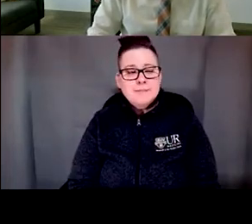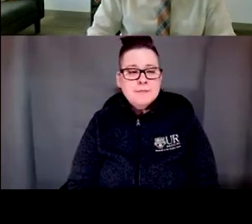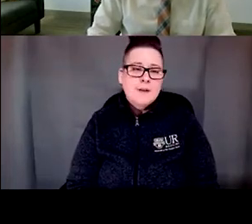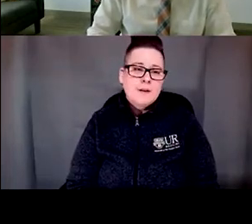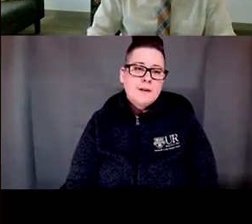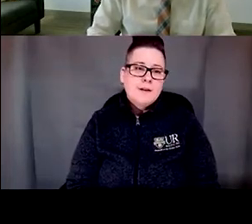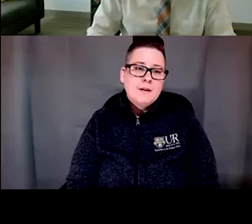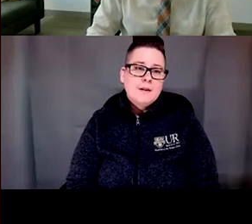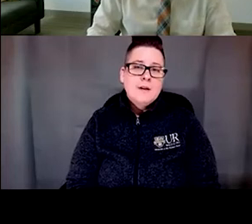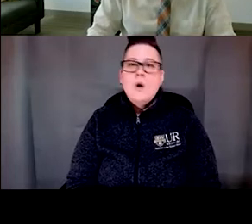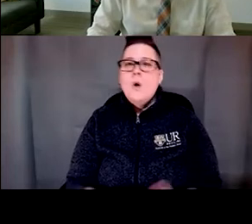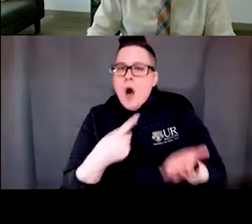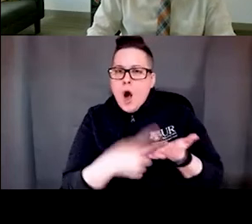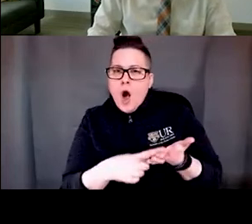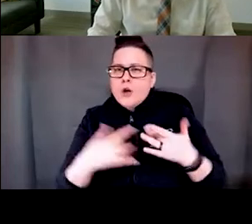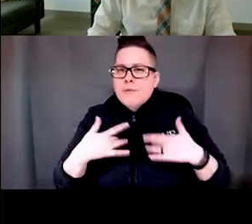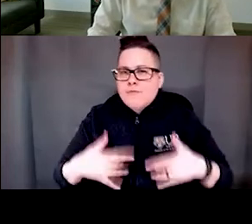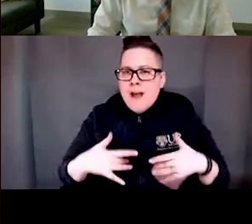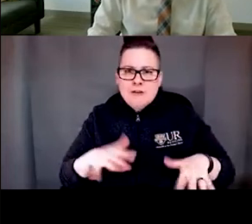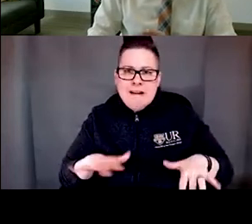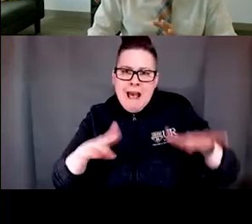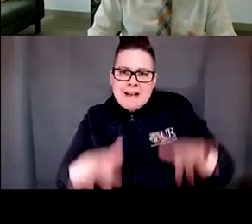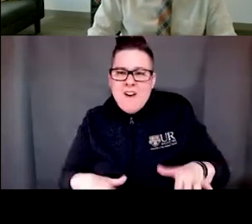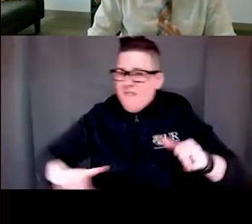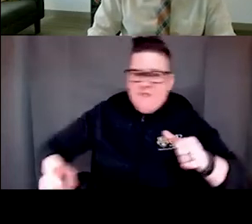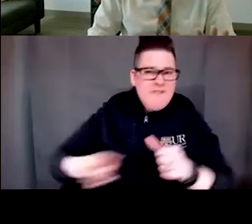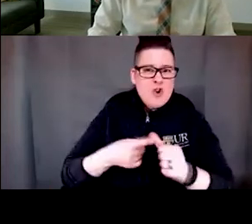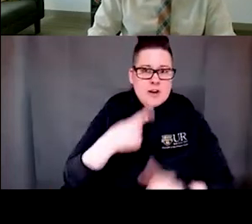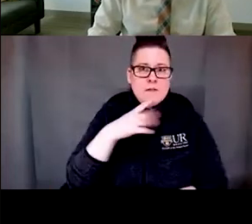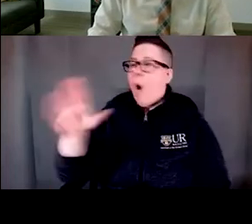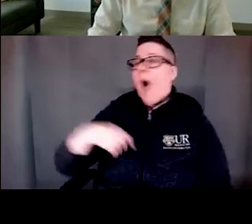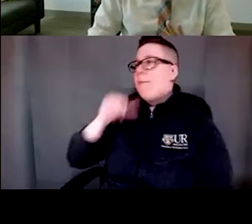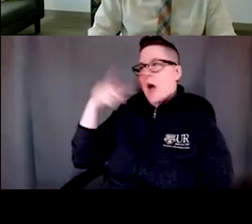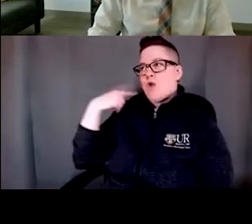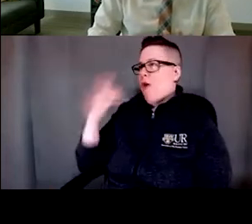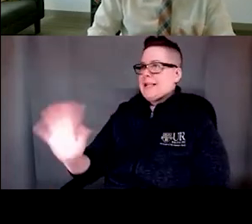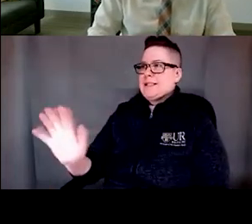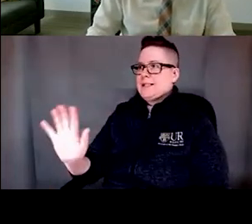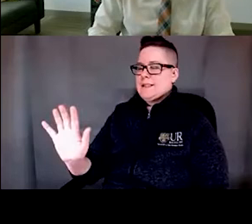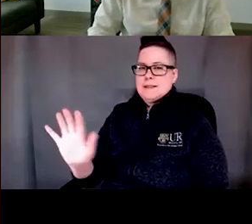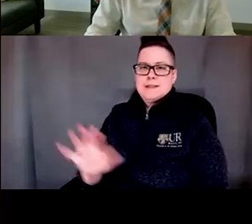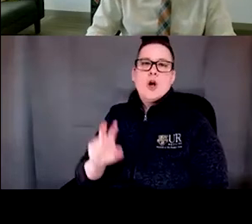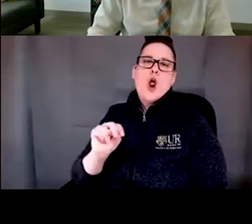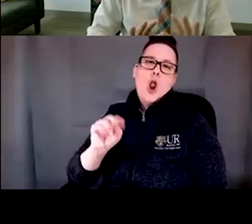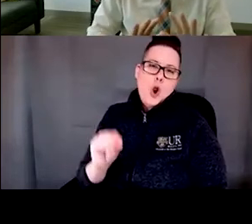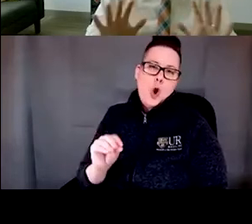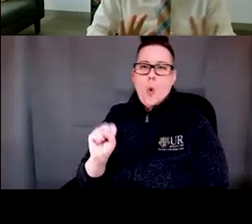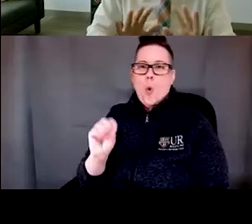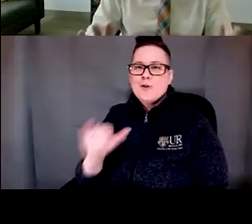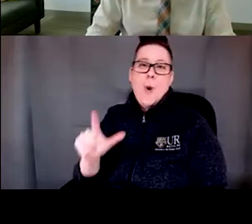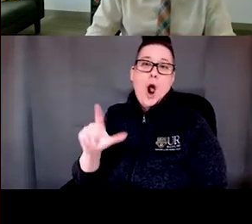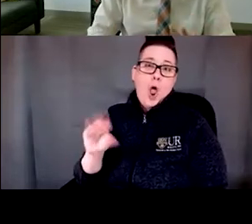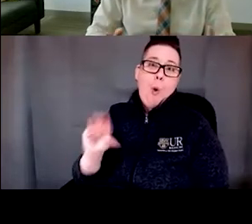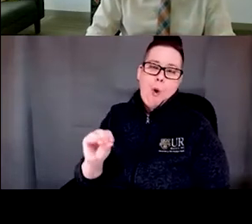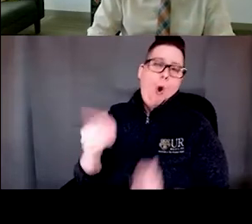depression, when we talk about anxiety, the first thing I hear is, oh, I'm not crazy. No soy loco. That's what I hear